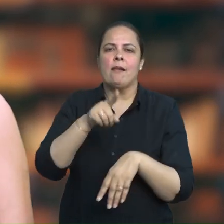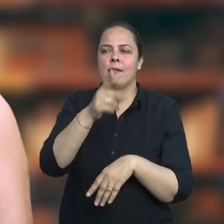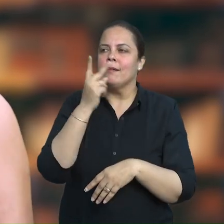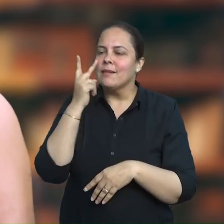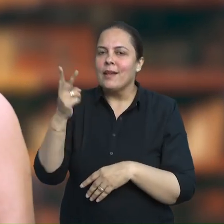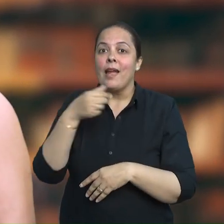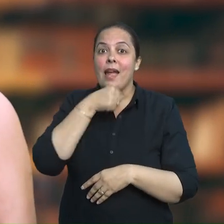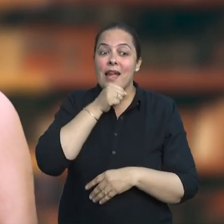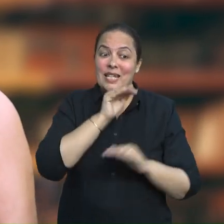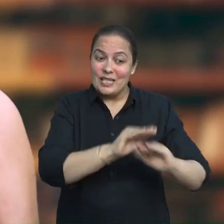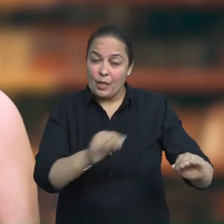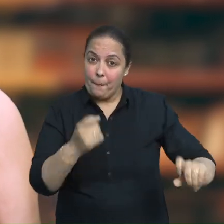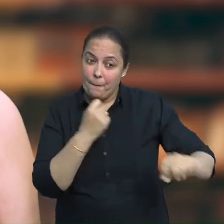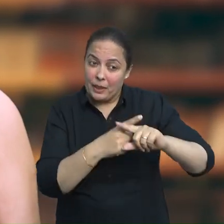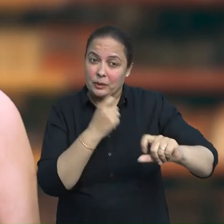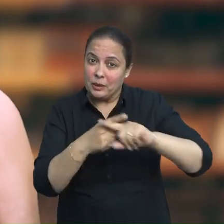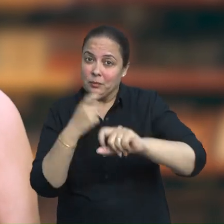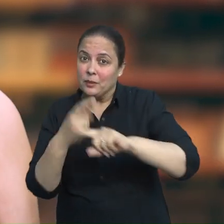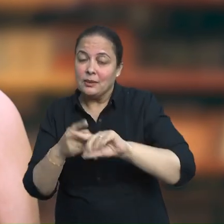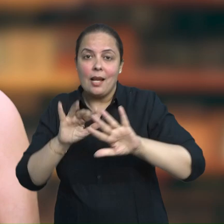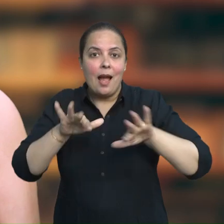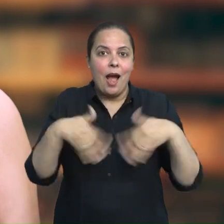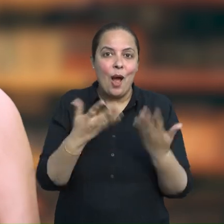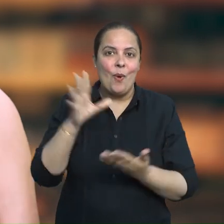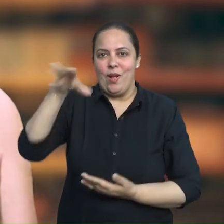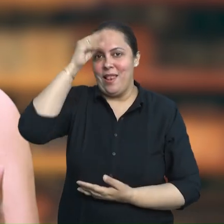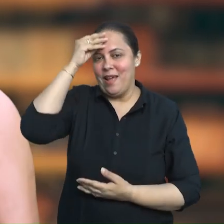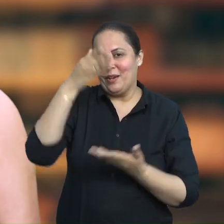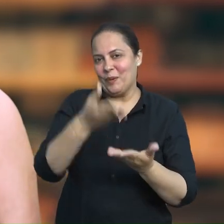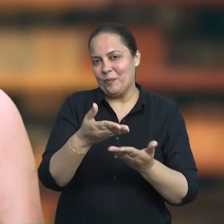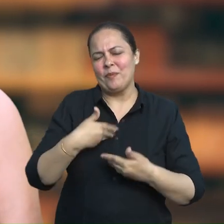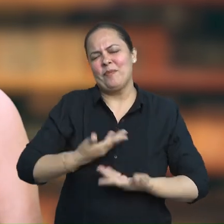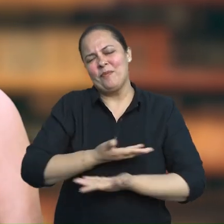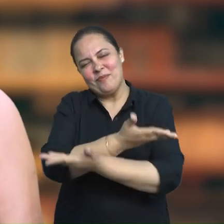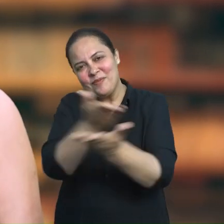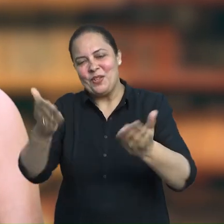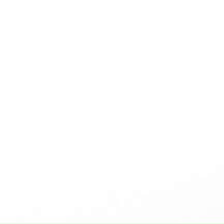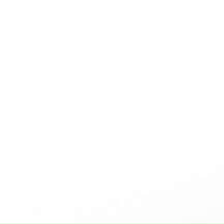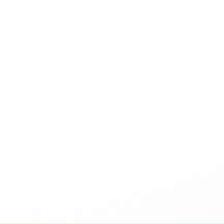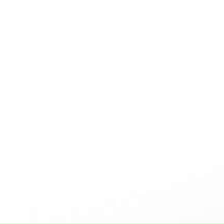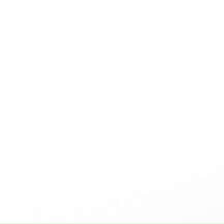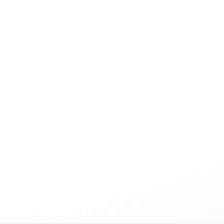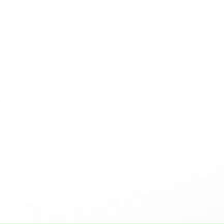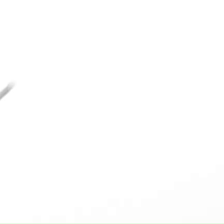and age-appropriate learning experiences for children. Happy learning to all of you!